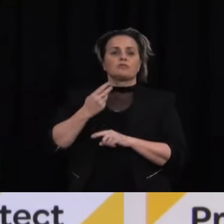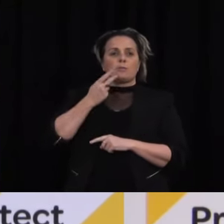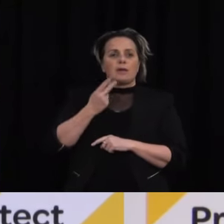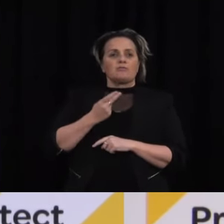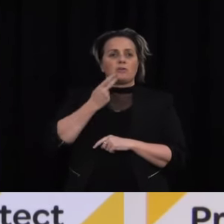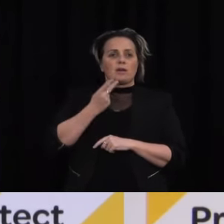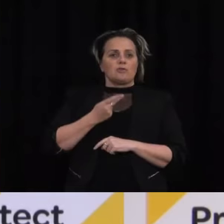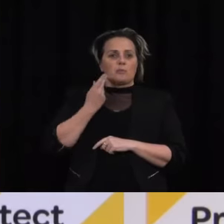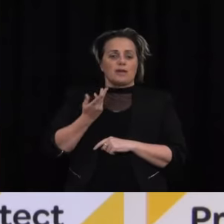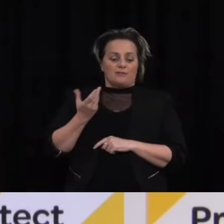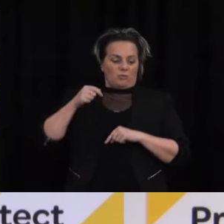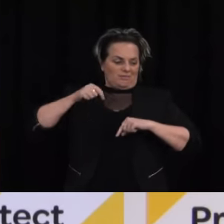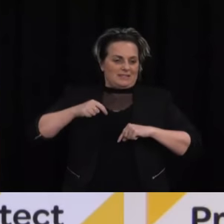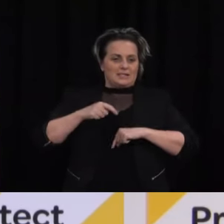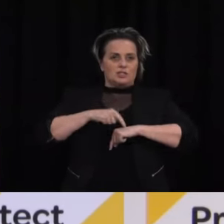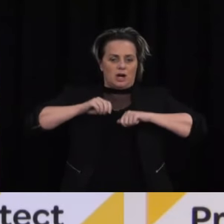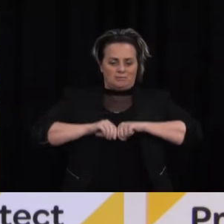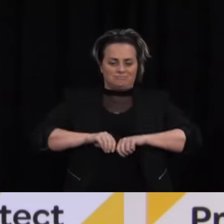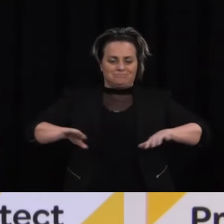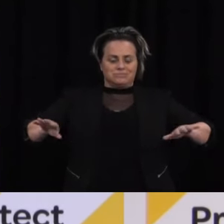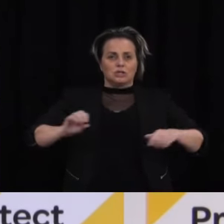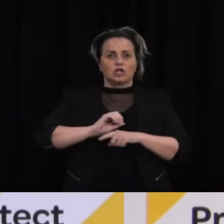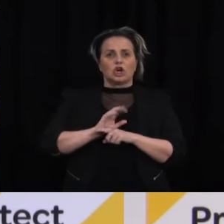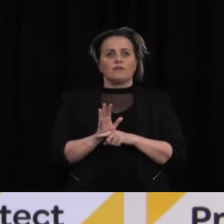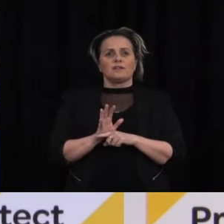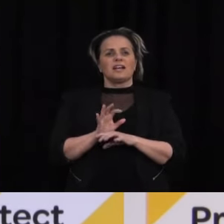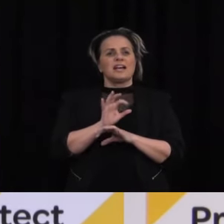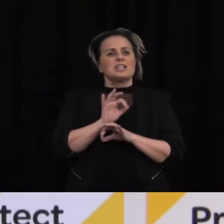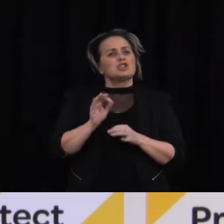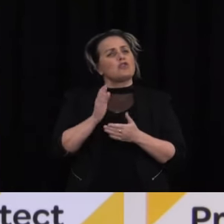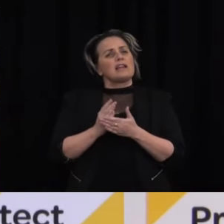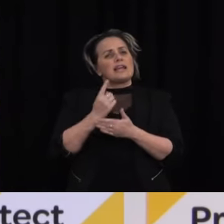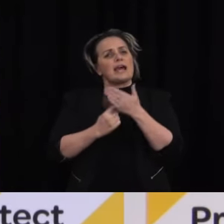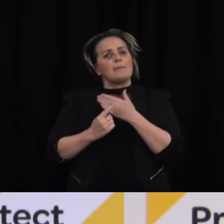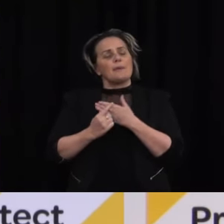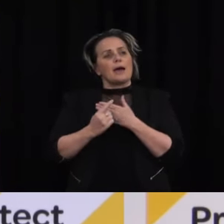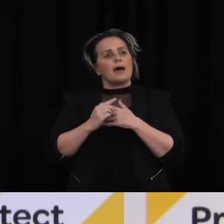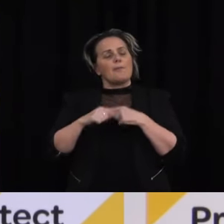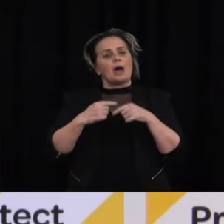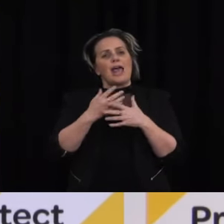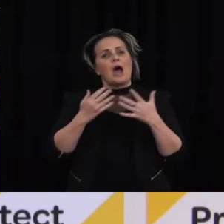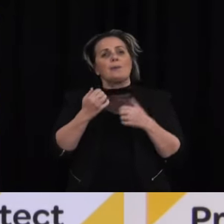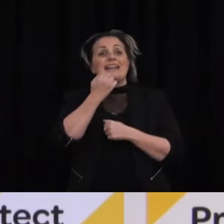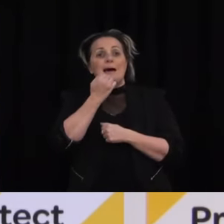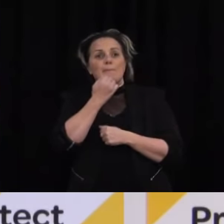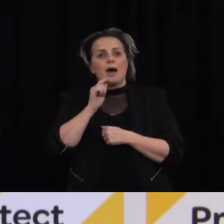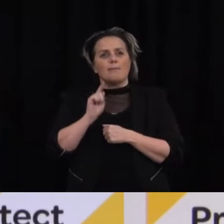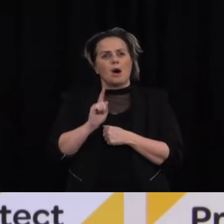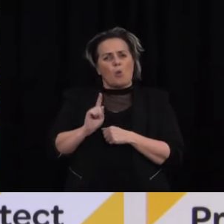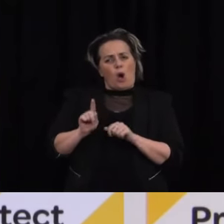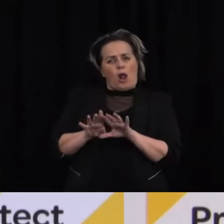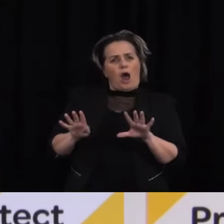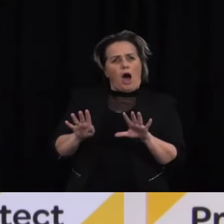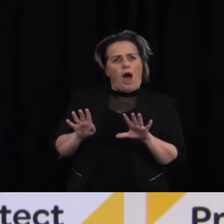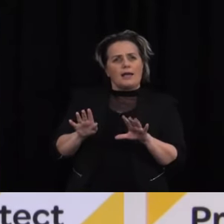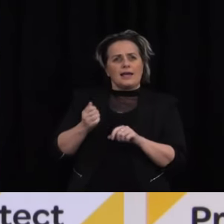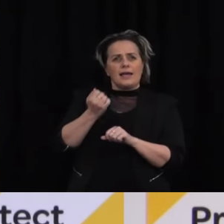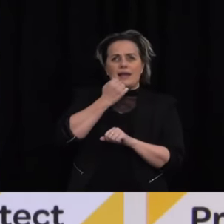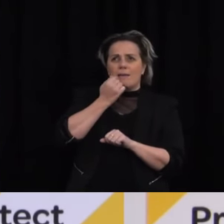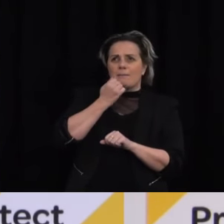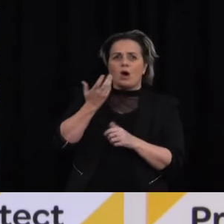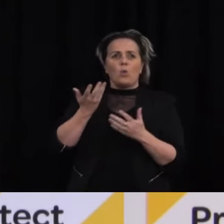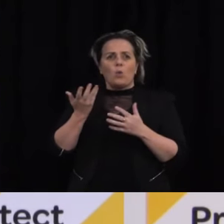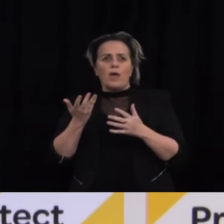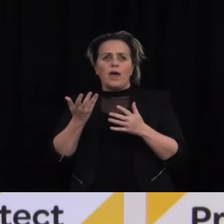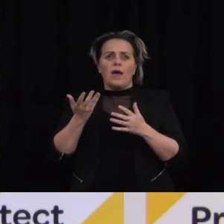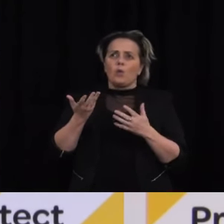outbreak and as with every other outbreak we've dealt with it's not so much the number of cases but the nature and characteristics of the cases that we're seeing that inform alert level